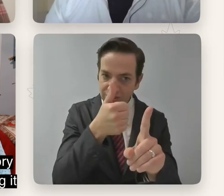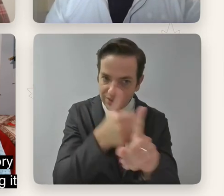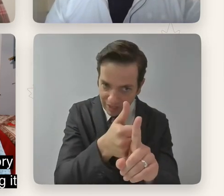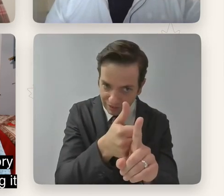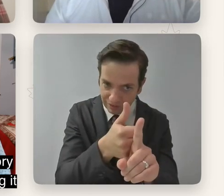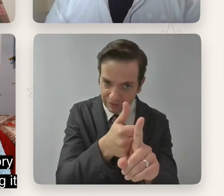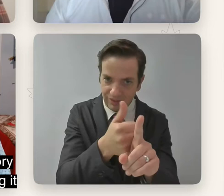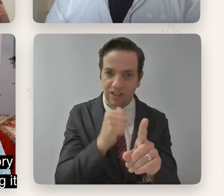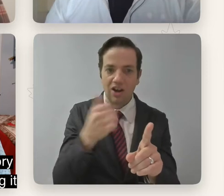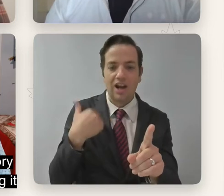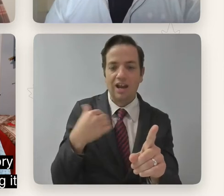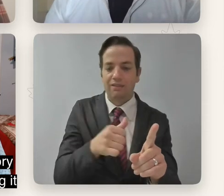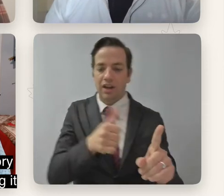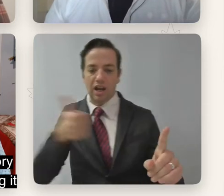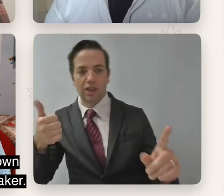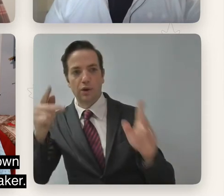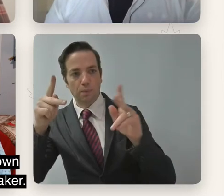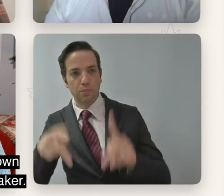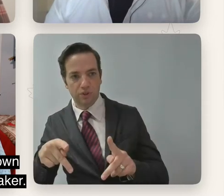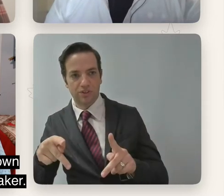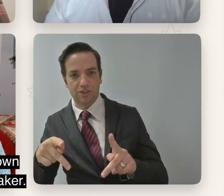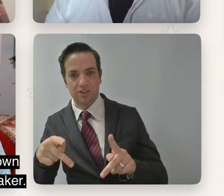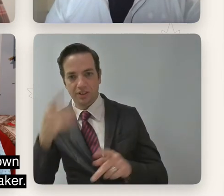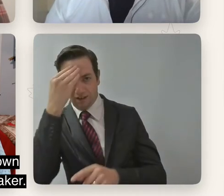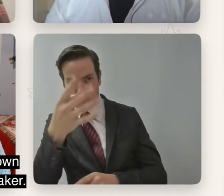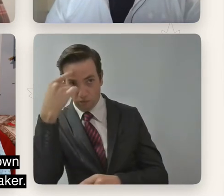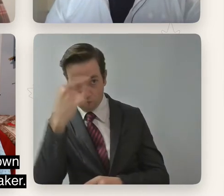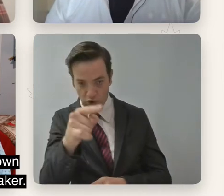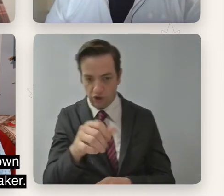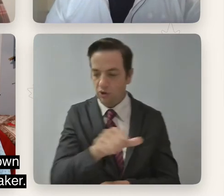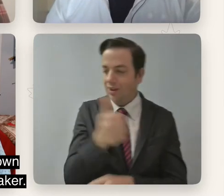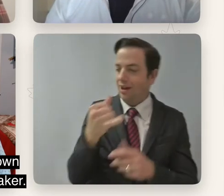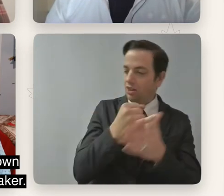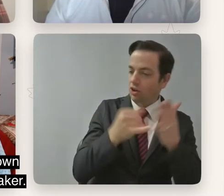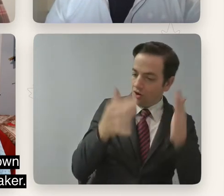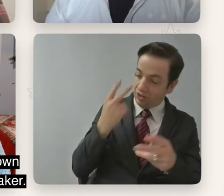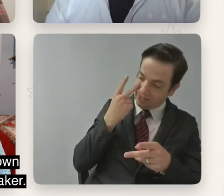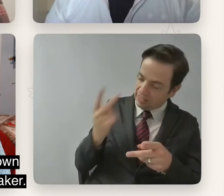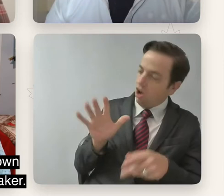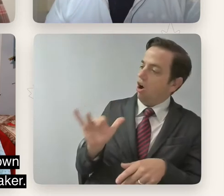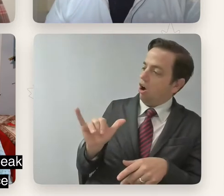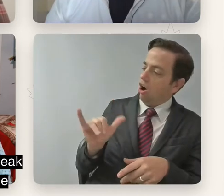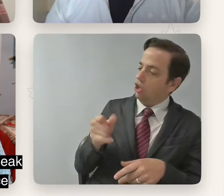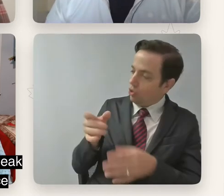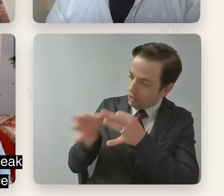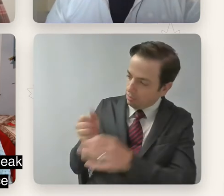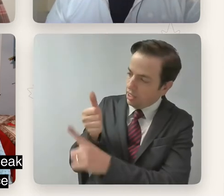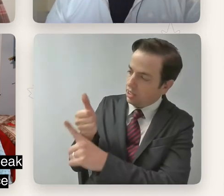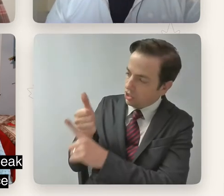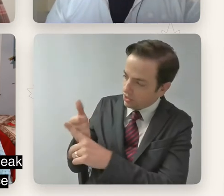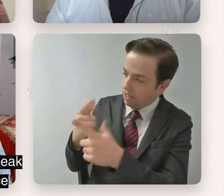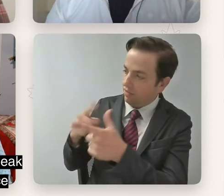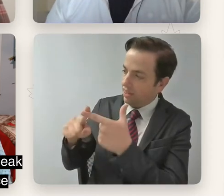disclosing your own story and, and sort of grounding it in the authenticity of your own lived experience as a filmmaker. Um, so I wonder if you